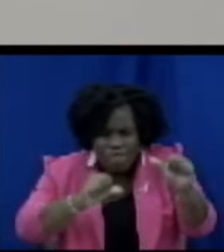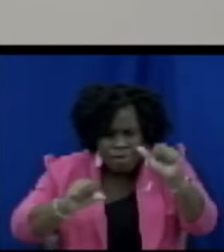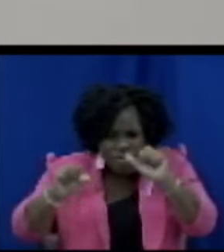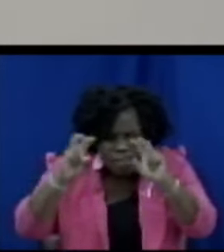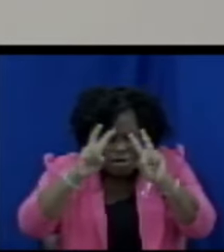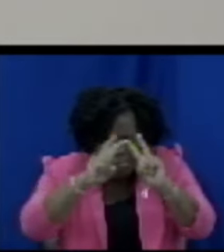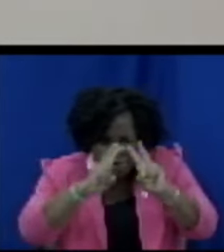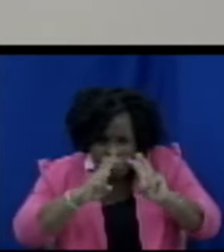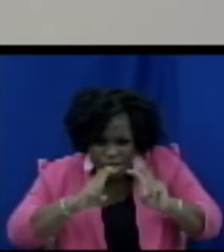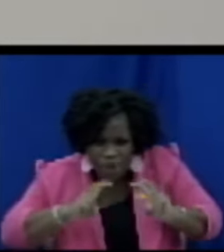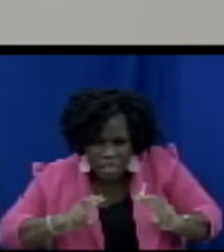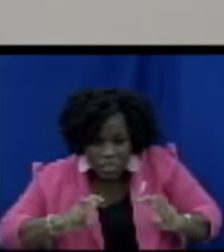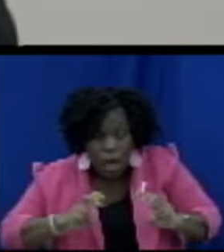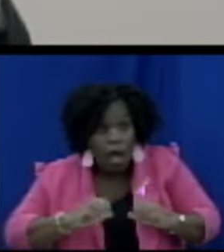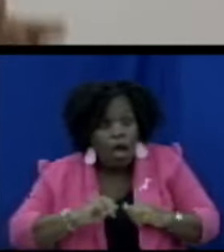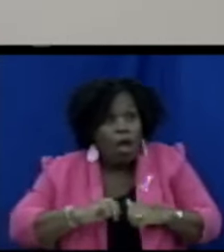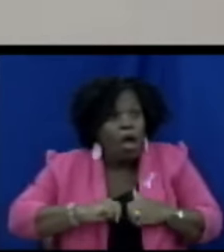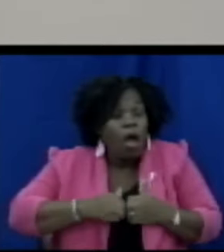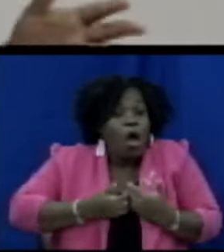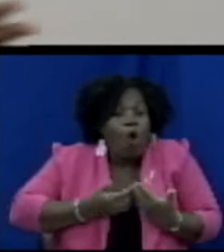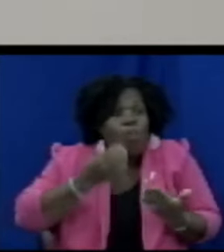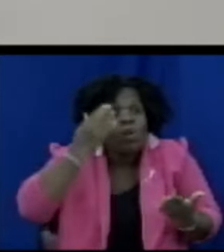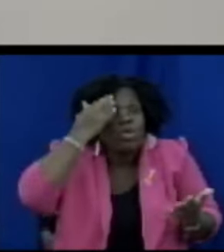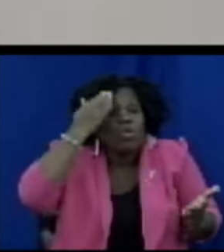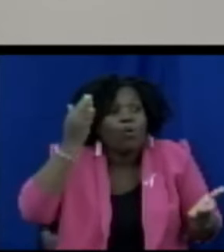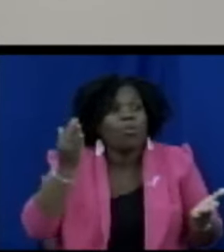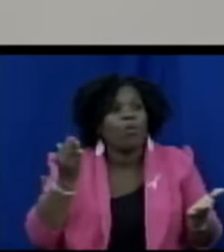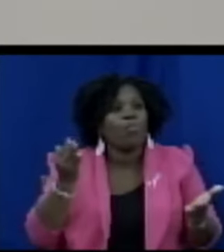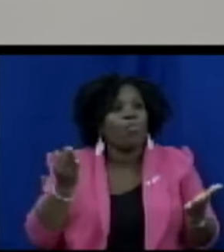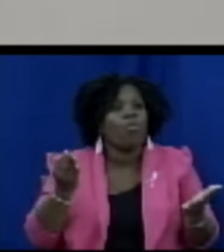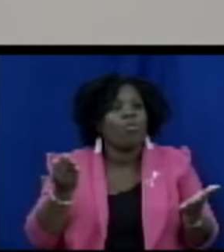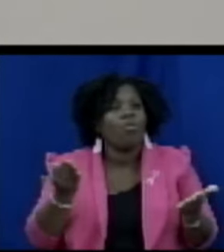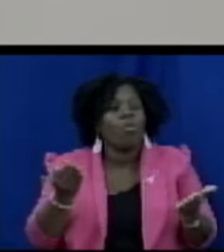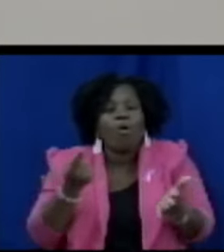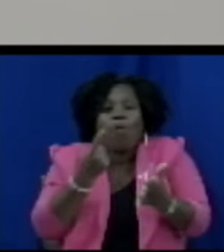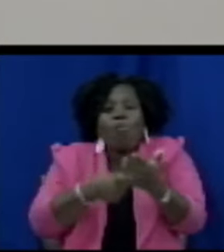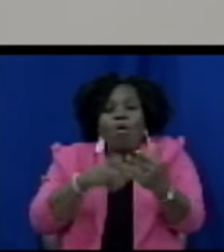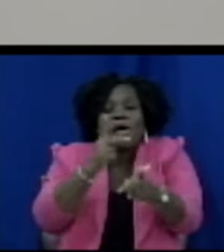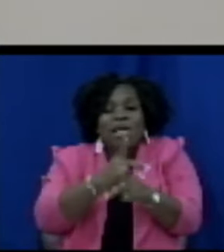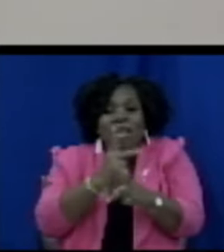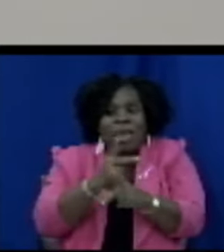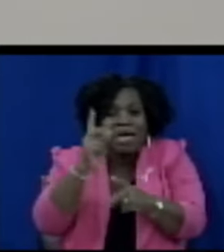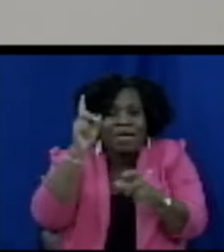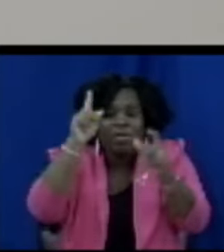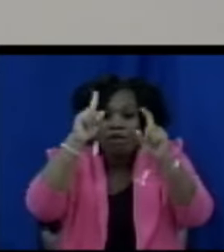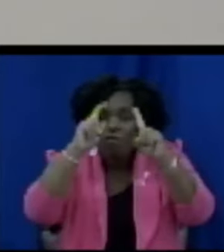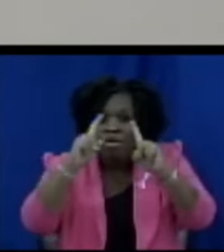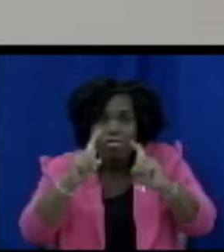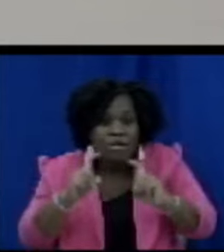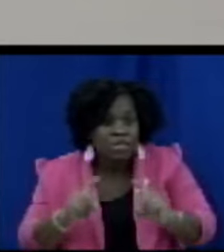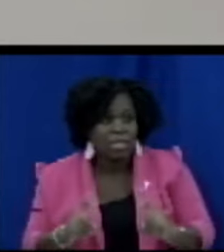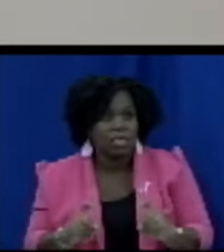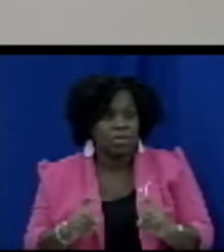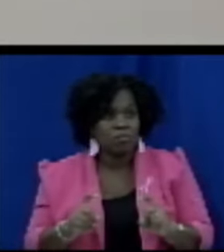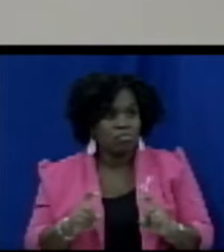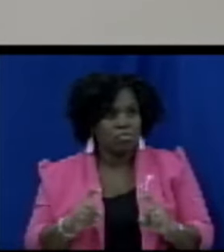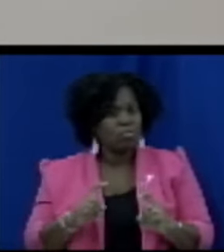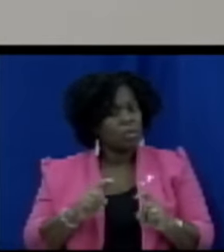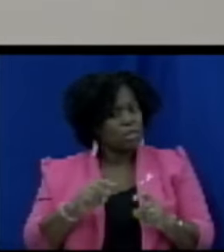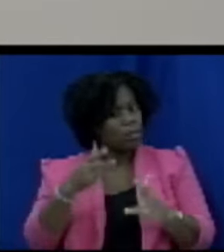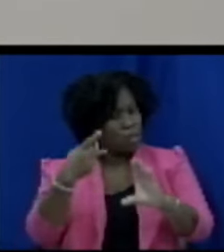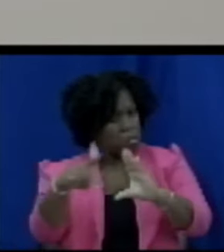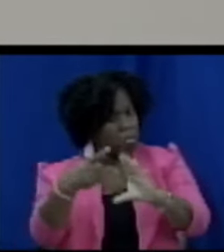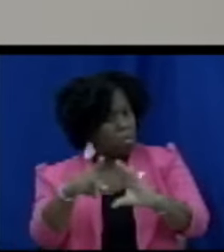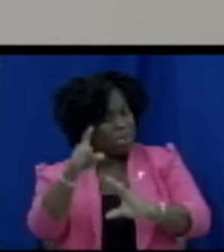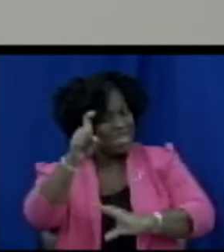done and what were the nature of those investigations the general public would need to know that in